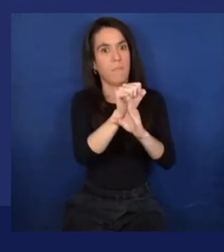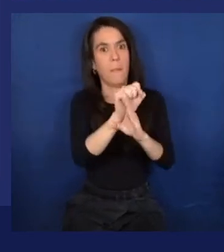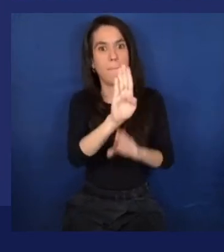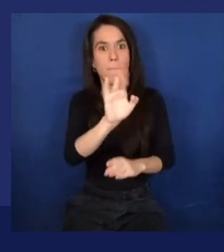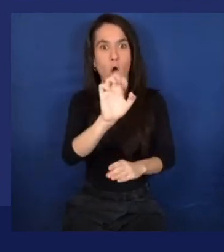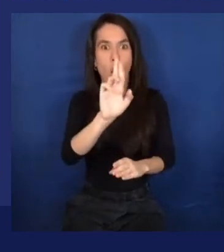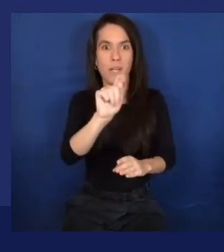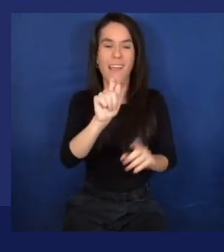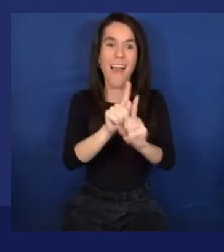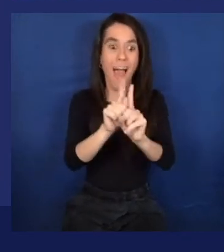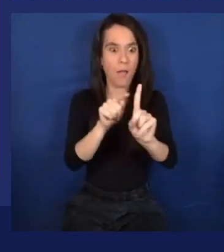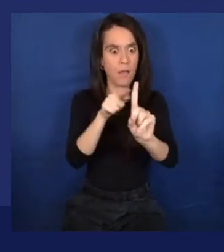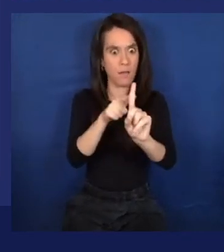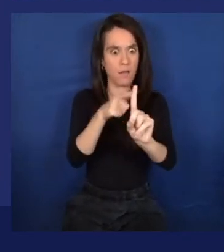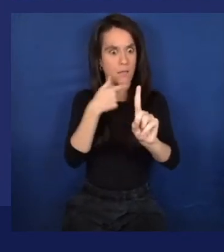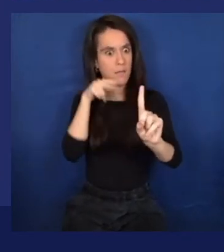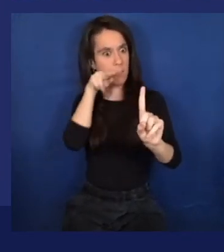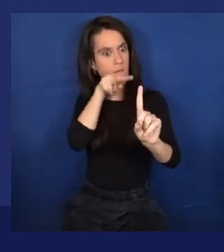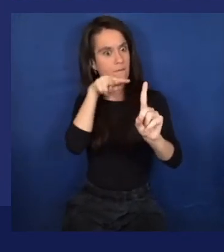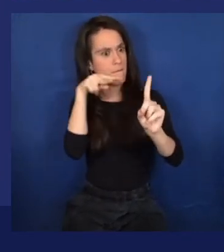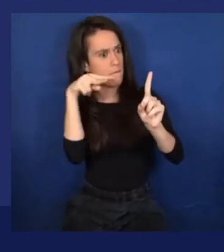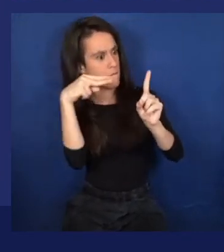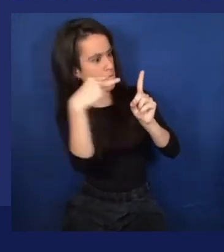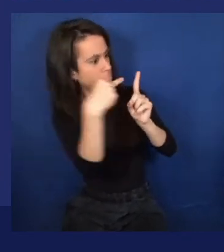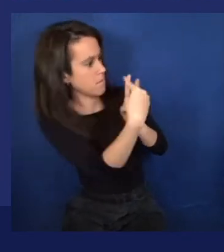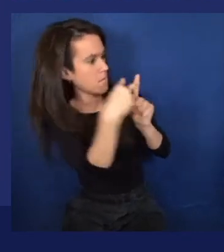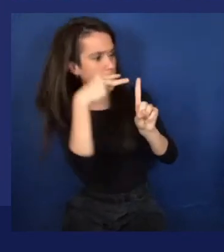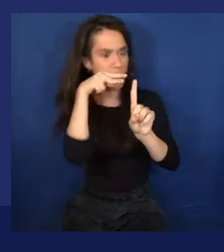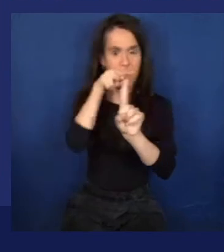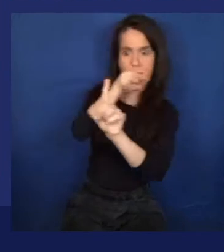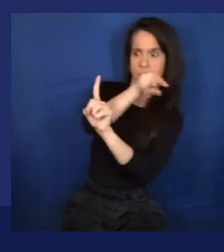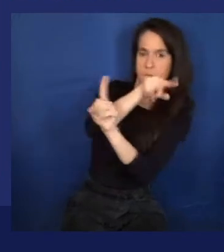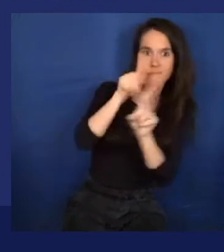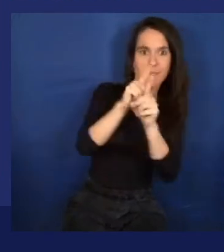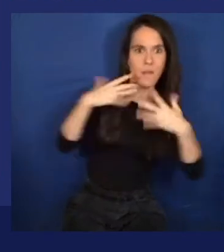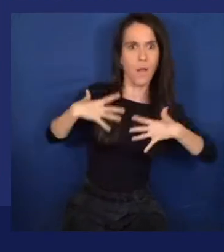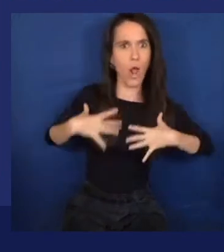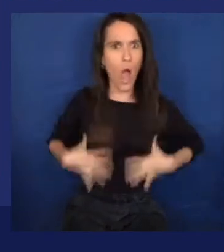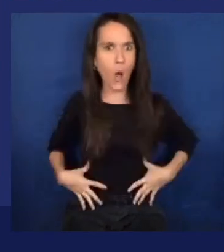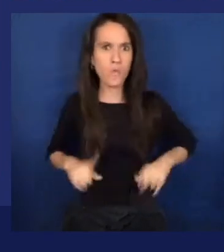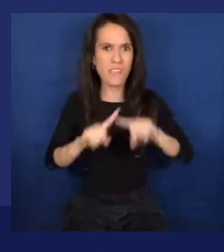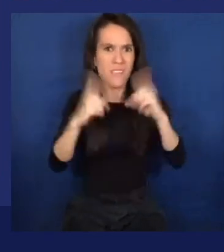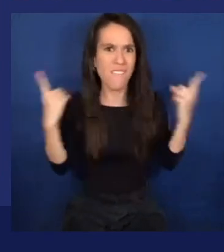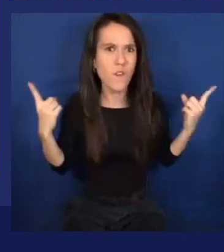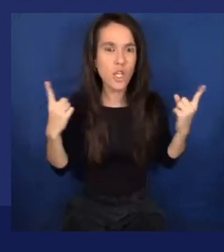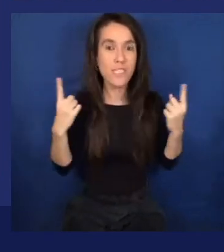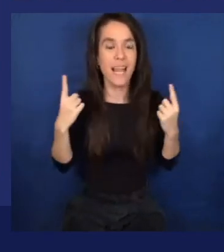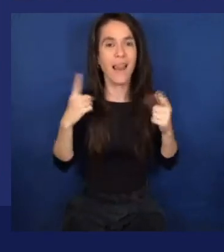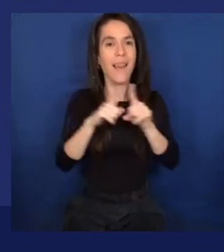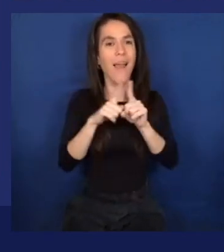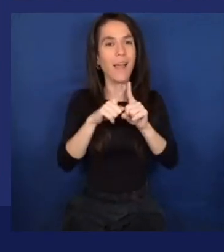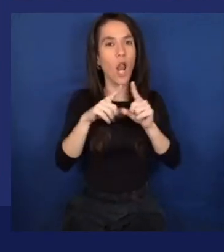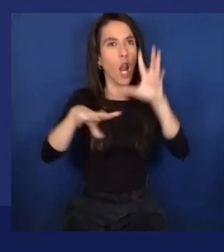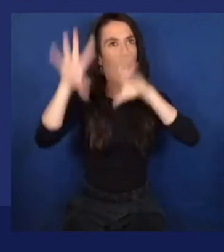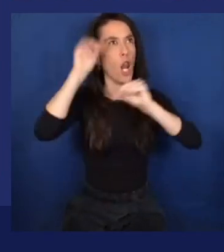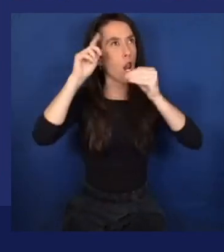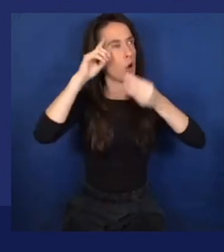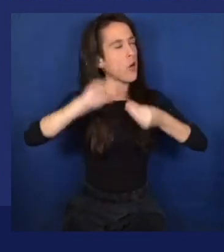of angles and maybe different outfits, or in this case, we have the same outfit. But he just learns how Bart looks like.